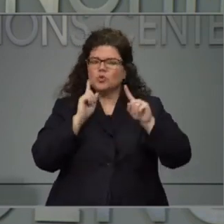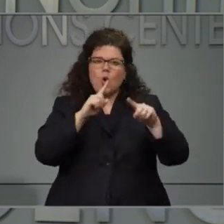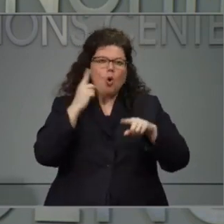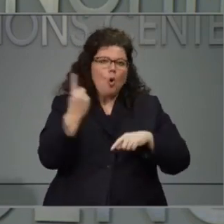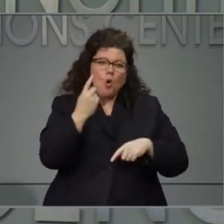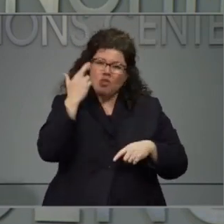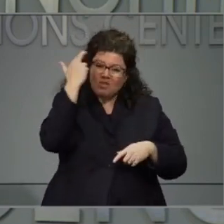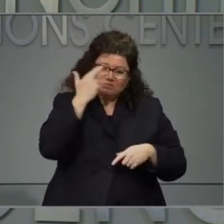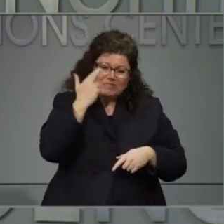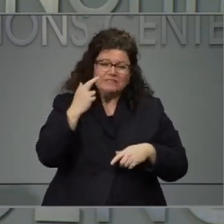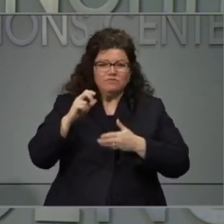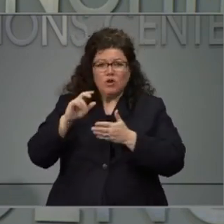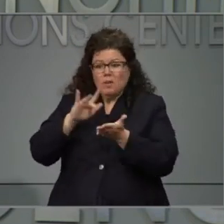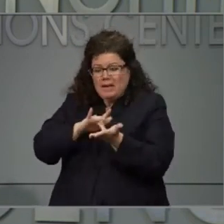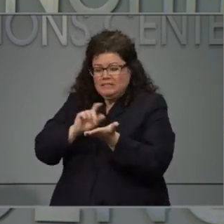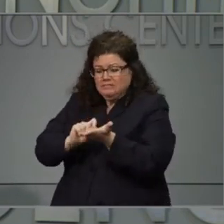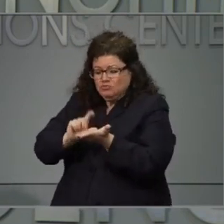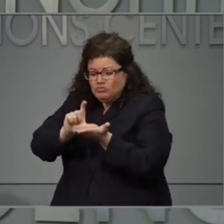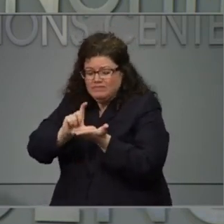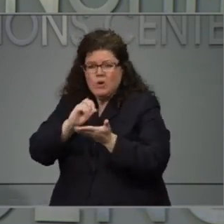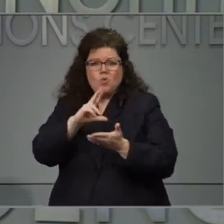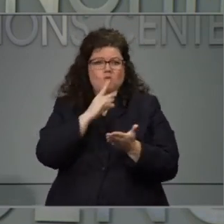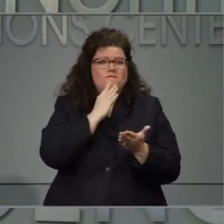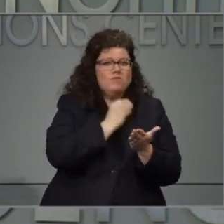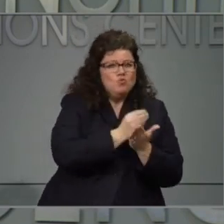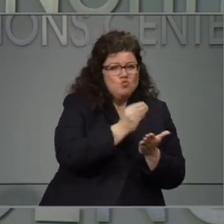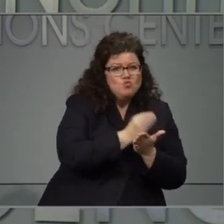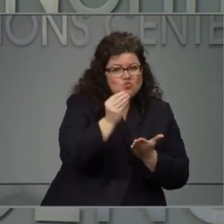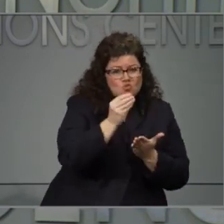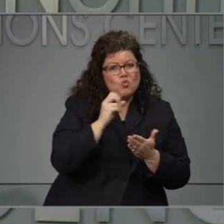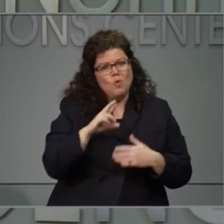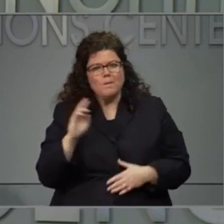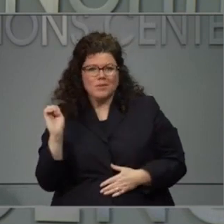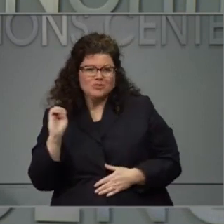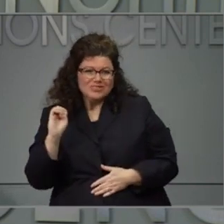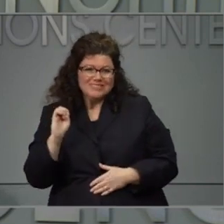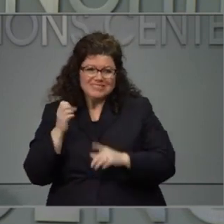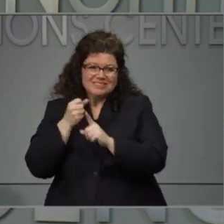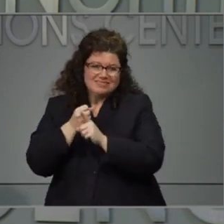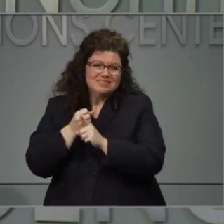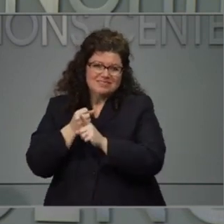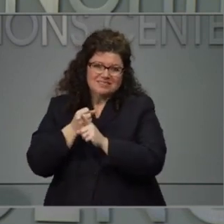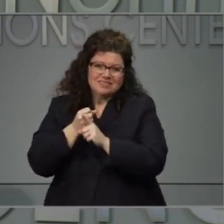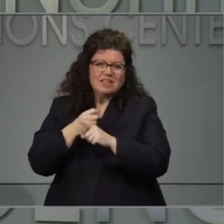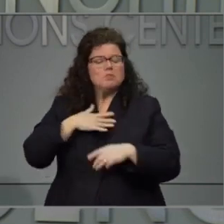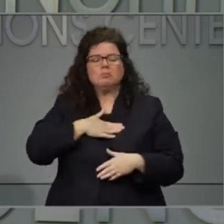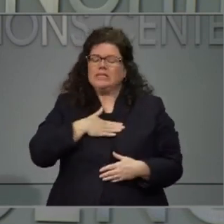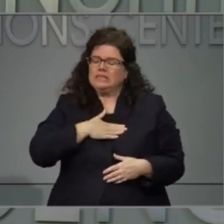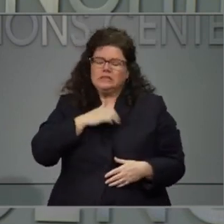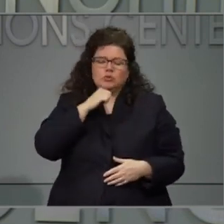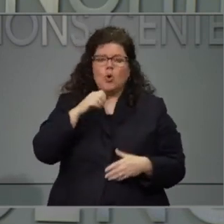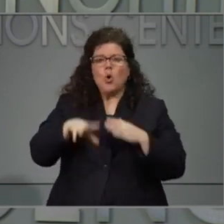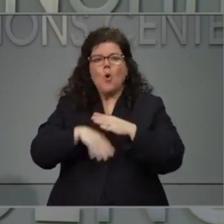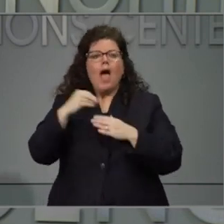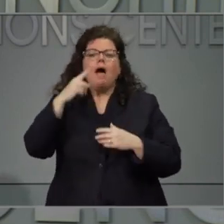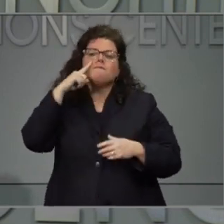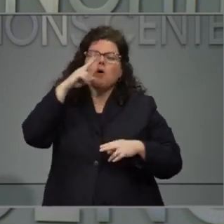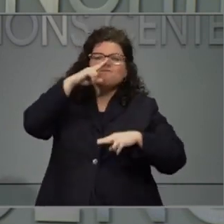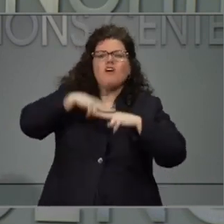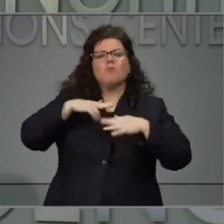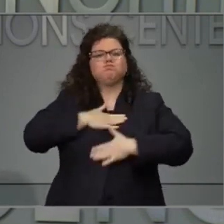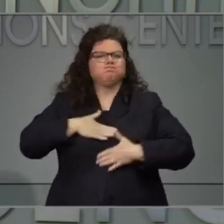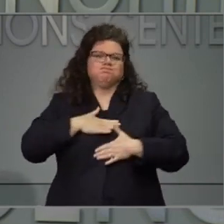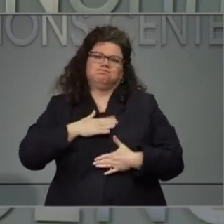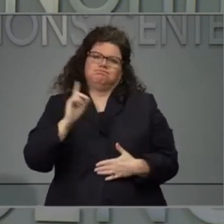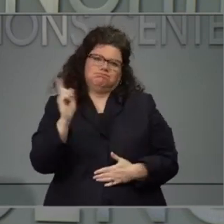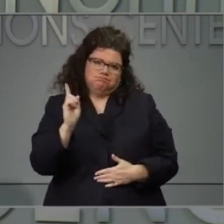store, it would discourage people from going just because they want something to do. We